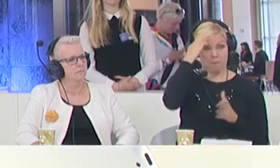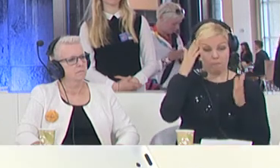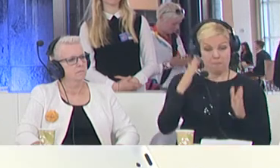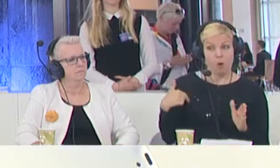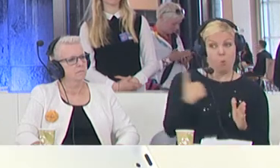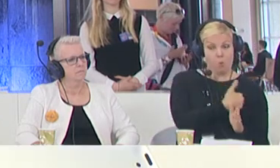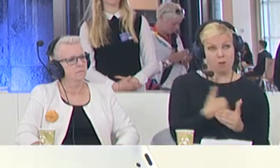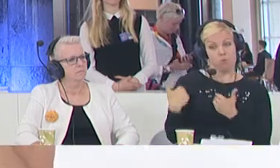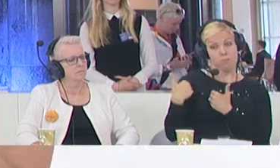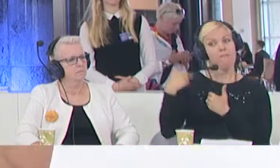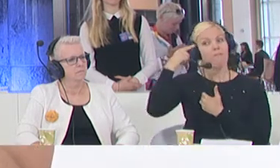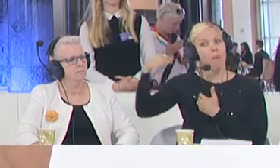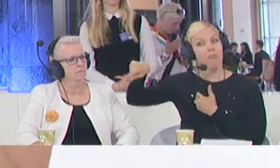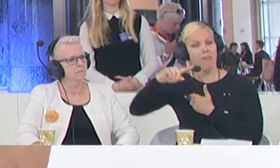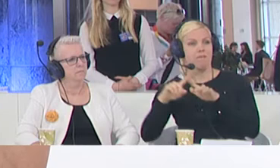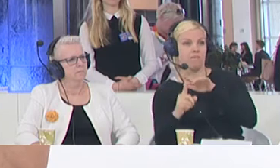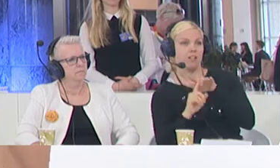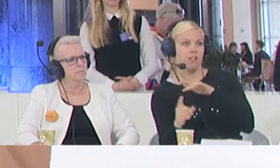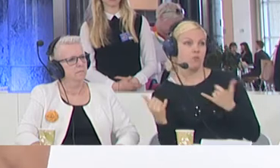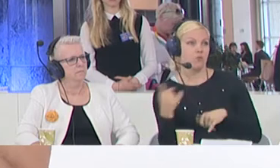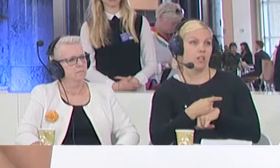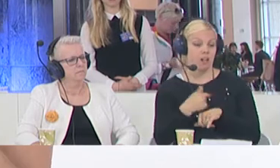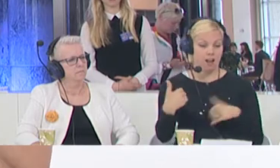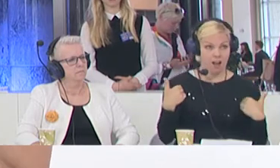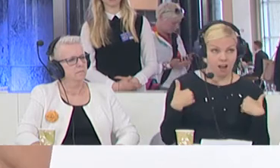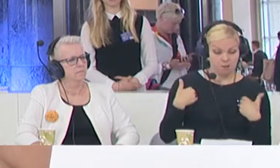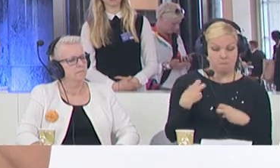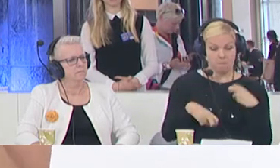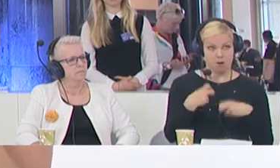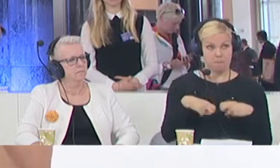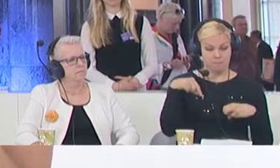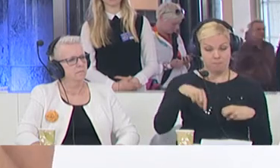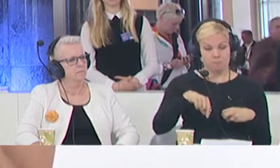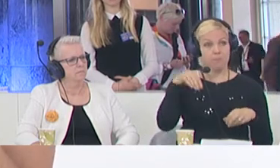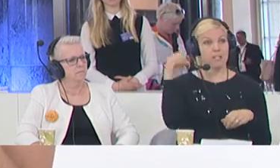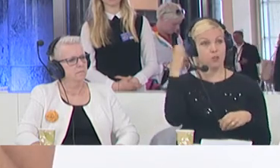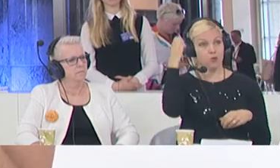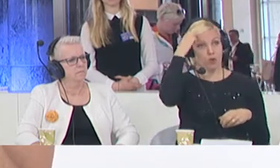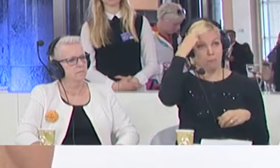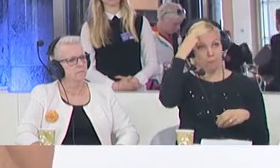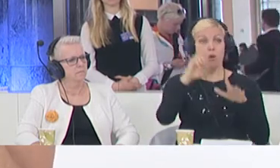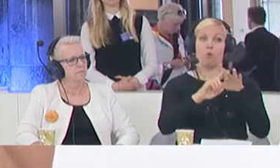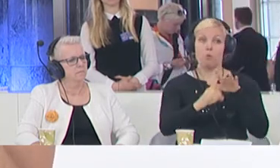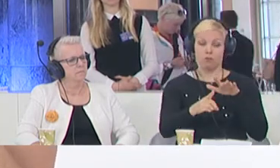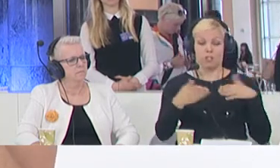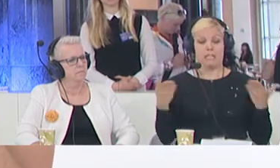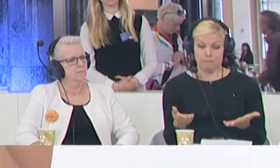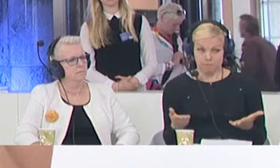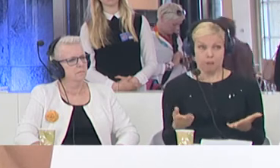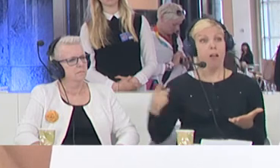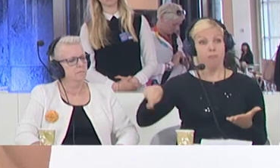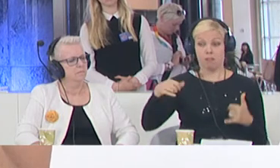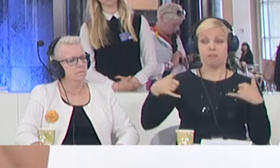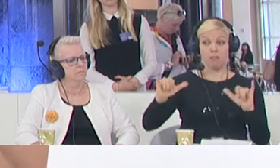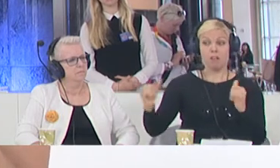flee today. And we have the problem in Europe, the refugees are here, and they will be still coming. If we now close our eyes,